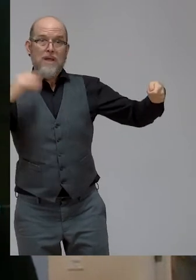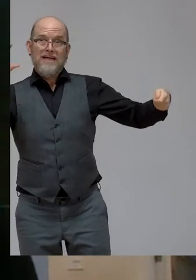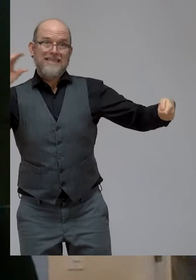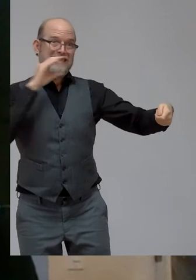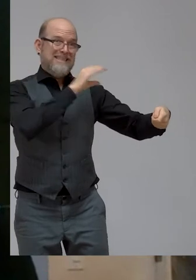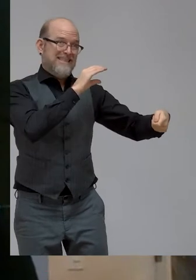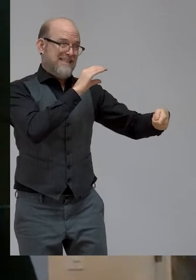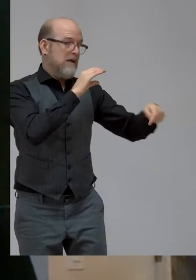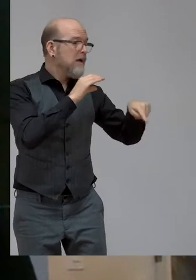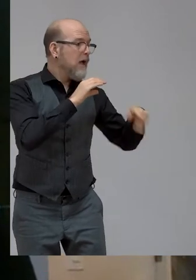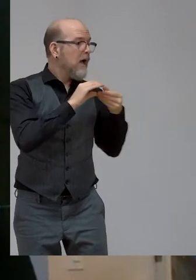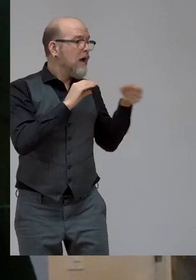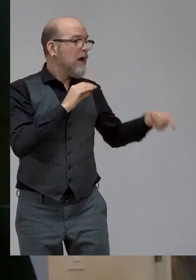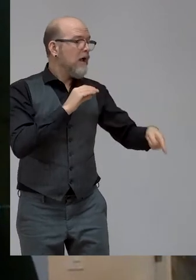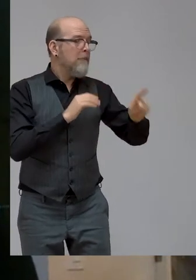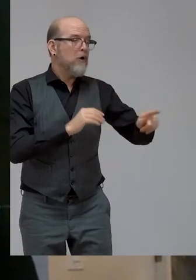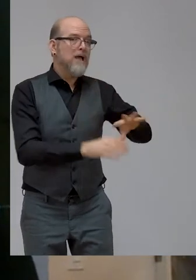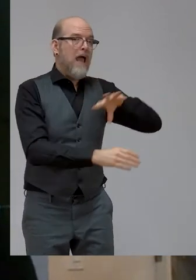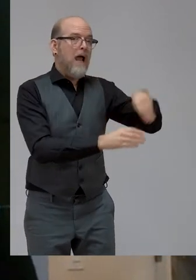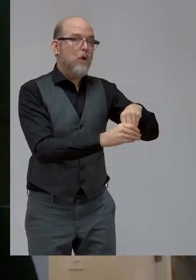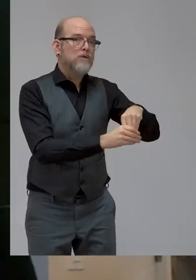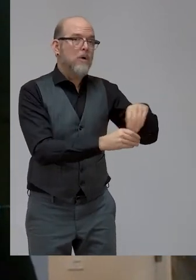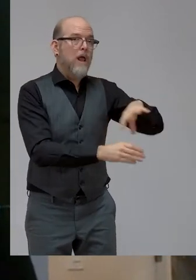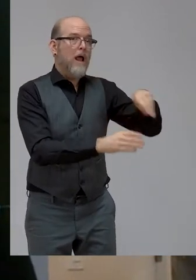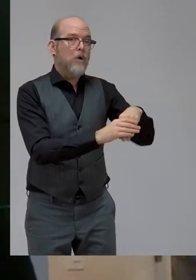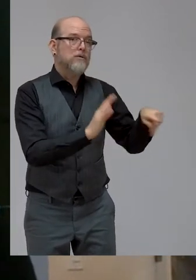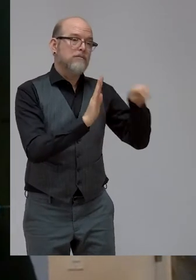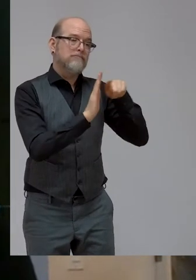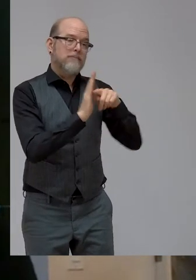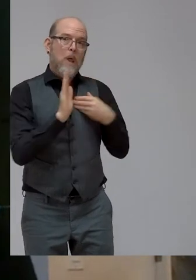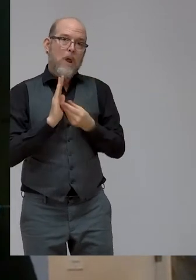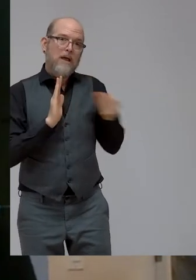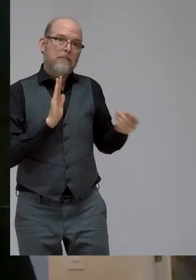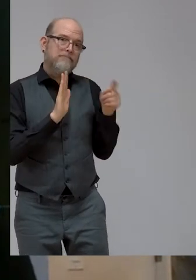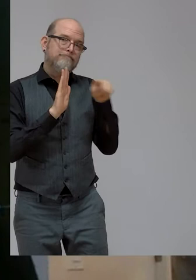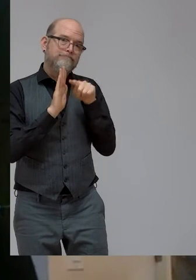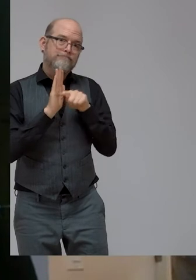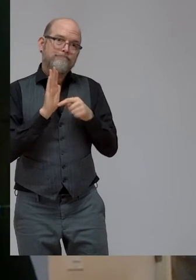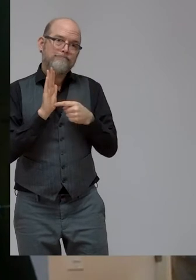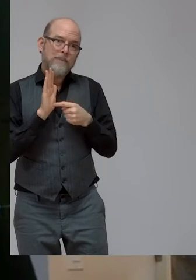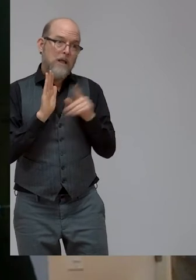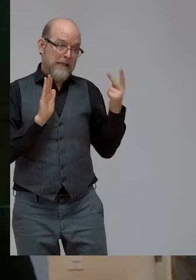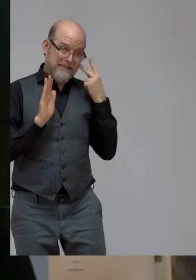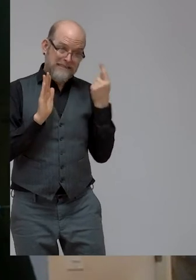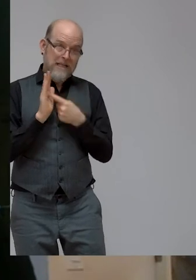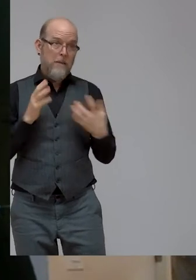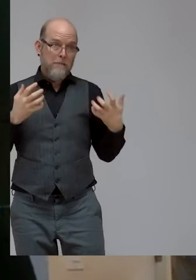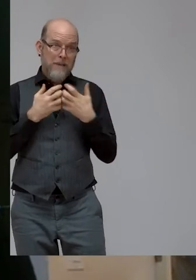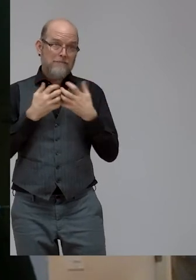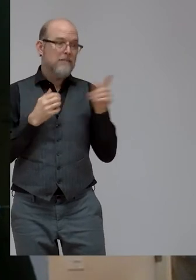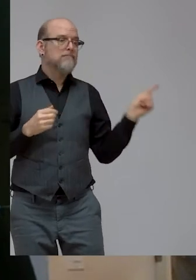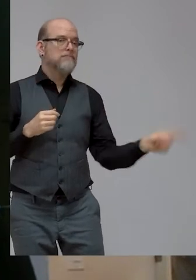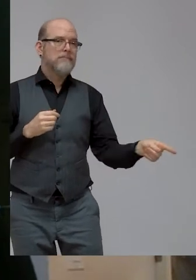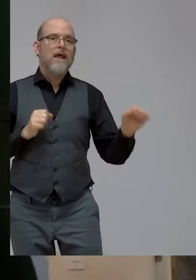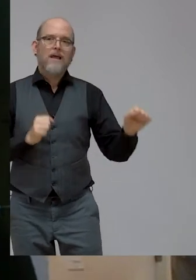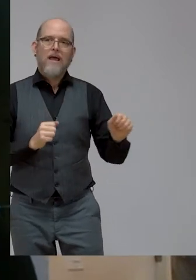on jobs and economic transformation, there are policy commitments with explicit reference to ensuring the inclusion of persons